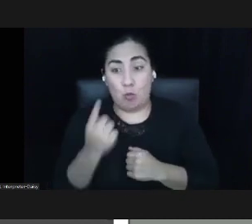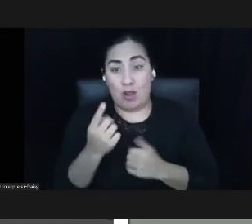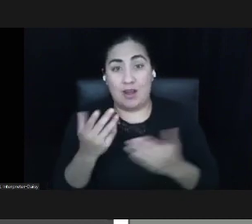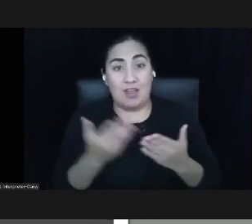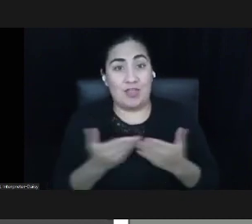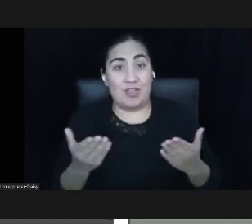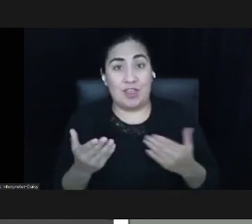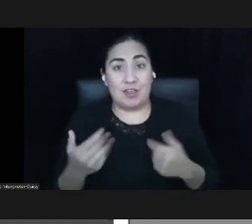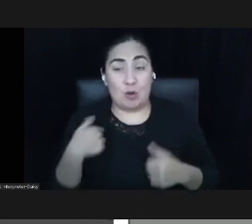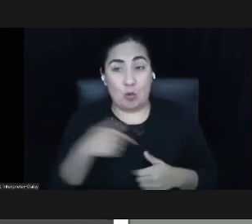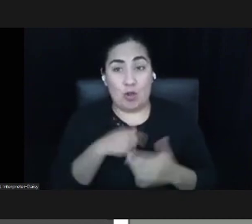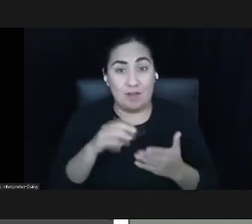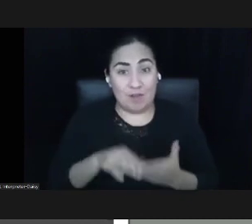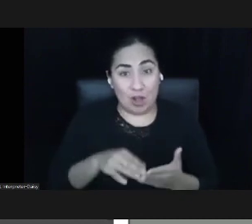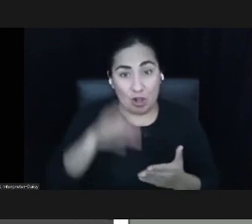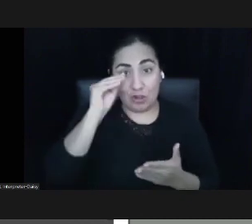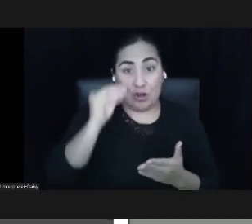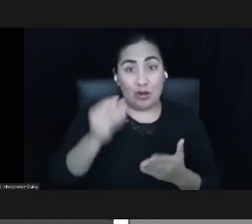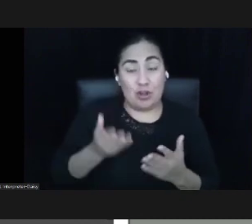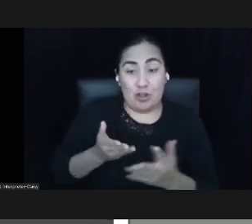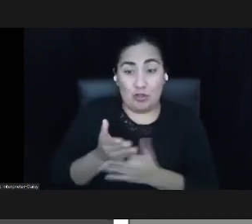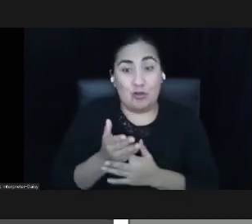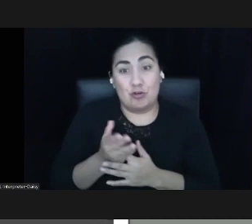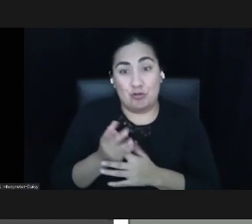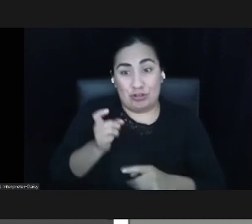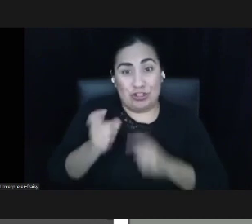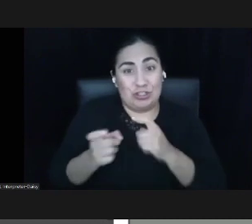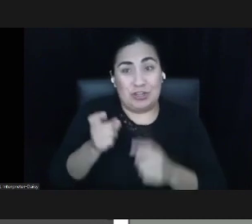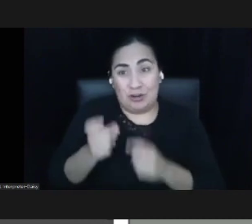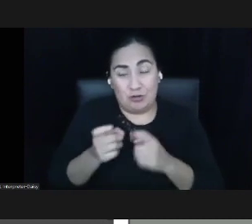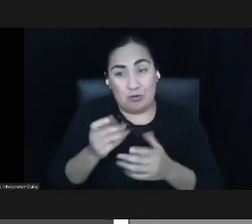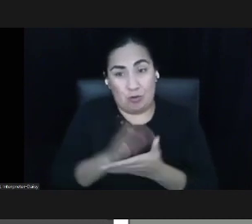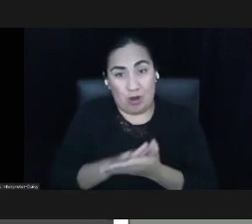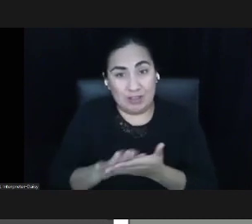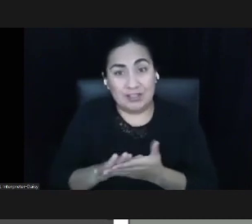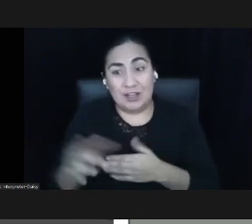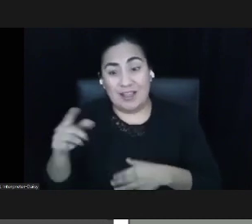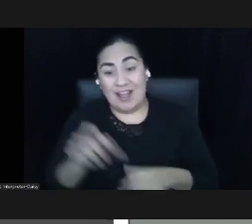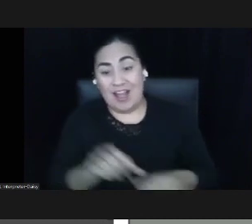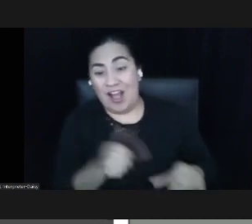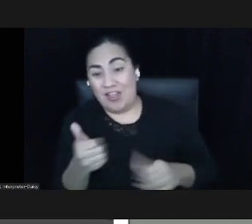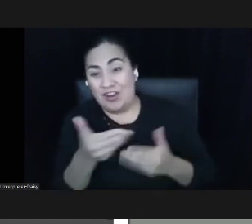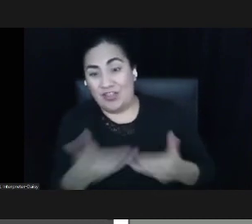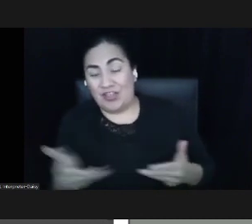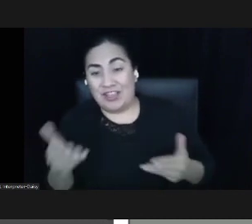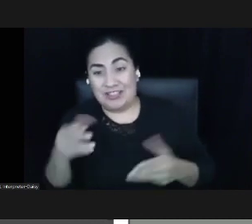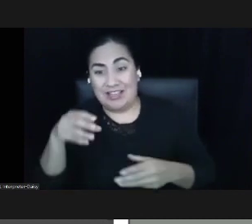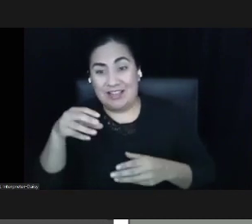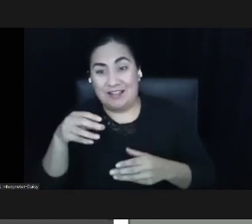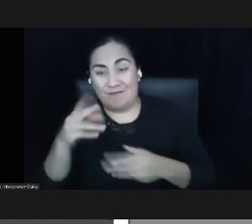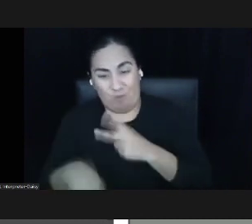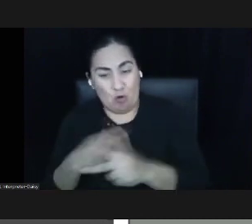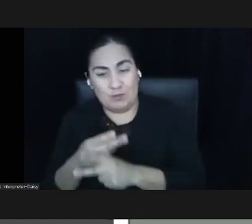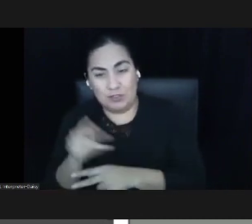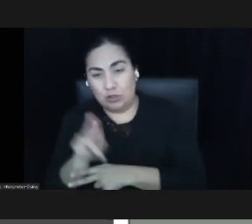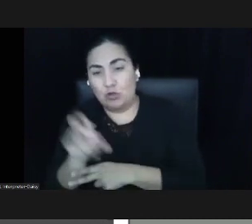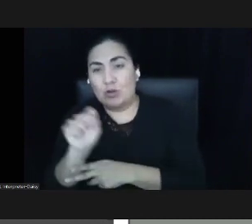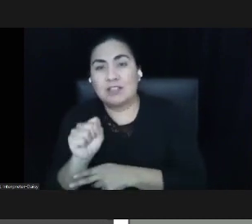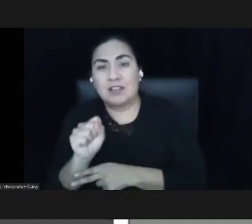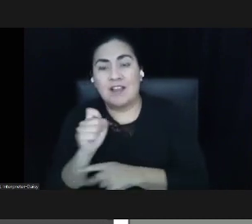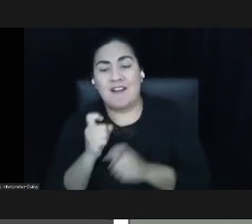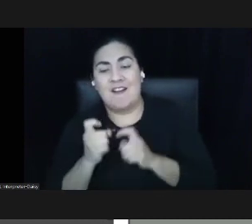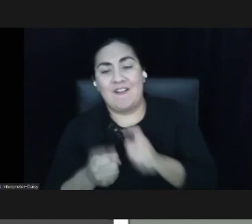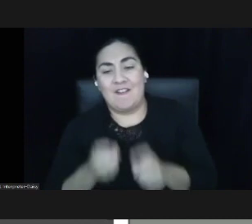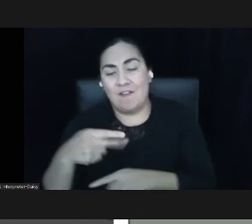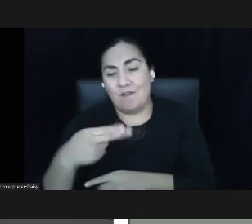learned through Stifled Generosity is that like other forms of wealth in the U.S., philanthropic wealth can be directly traced back to industries